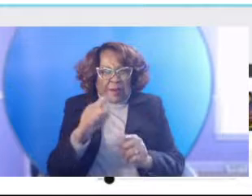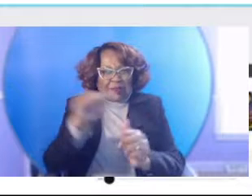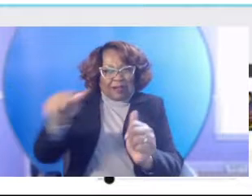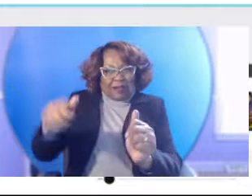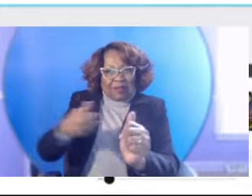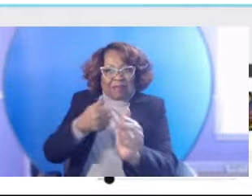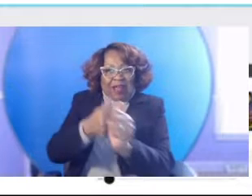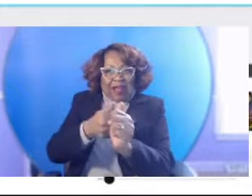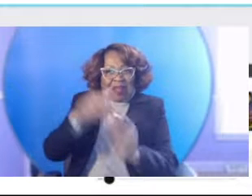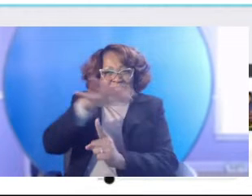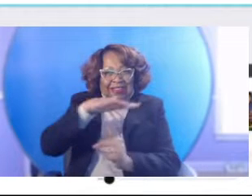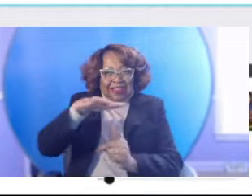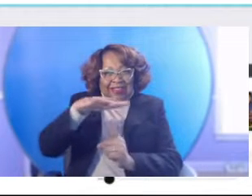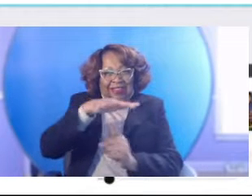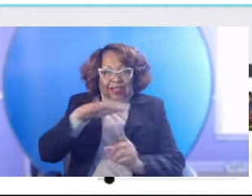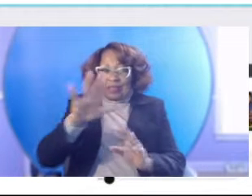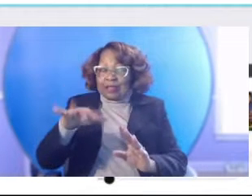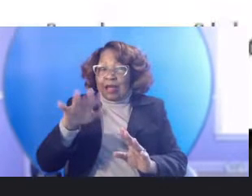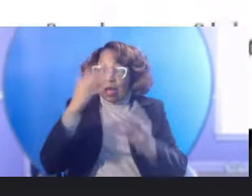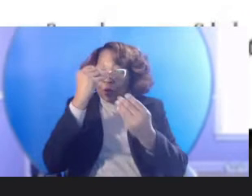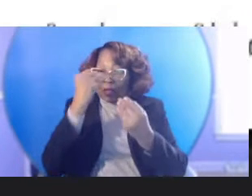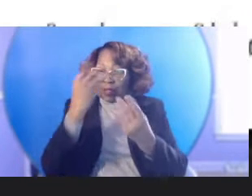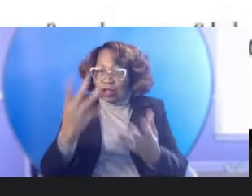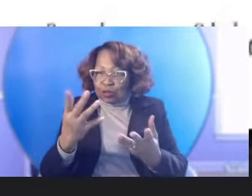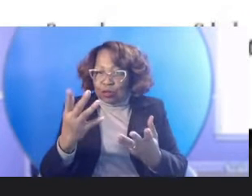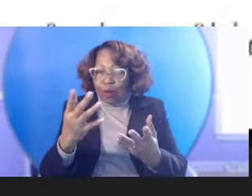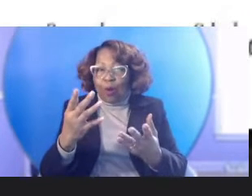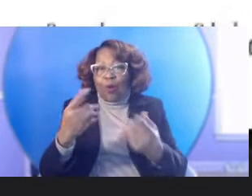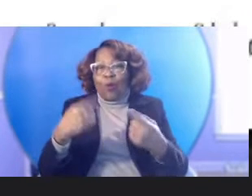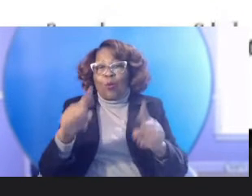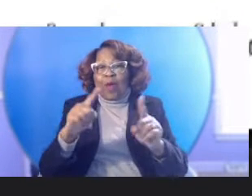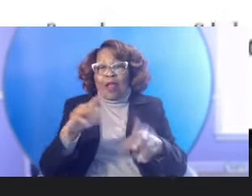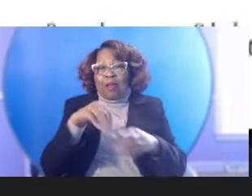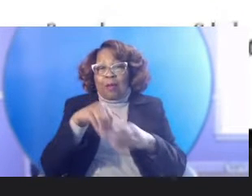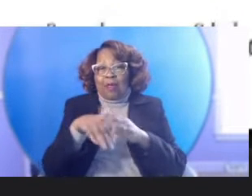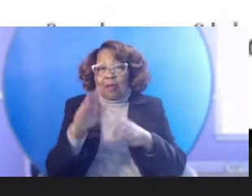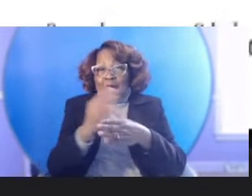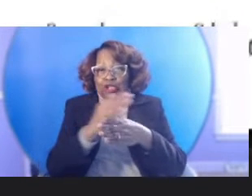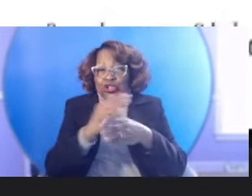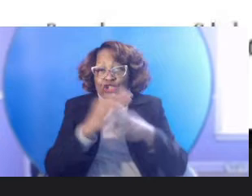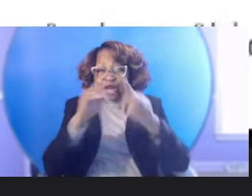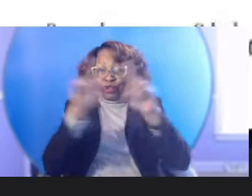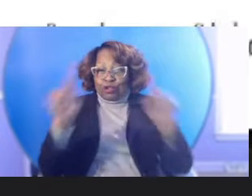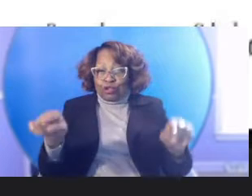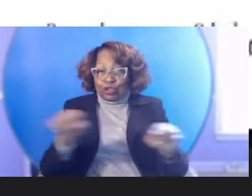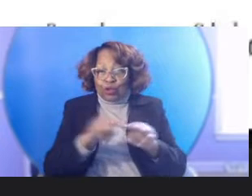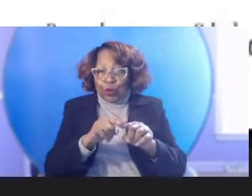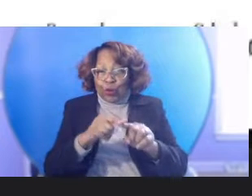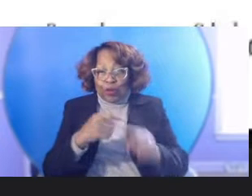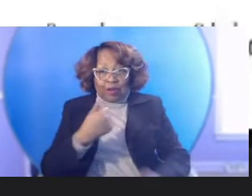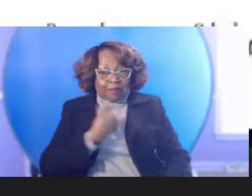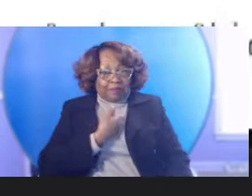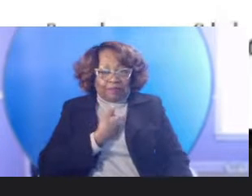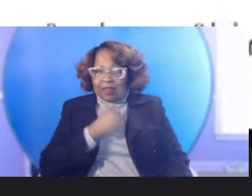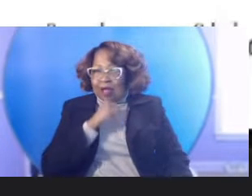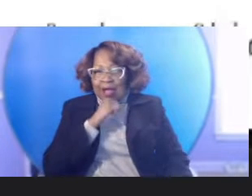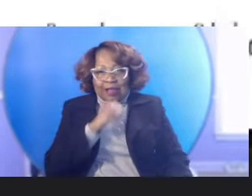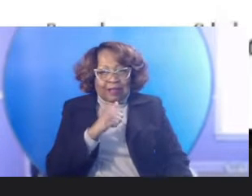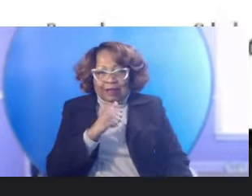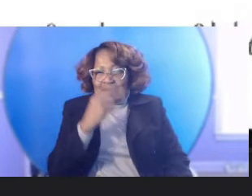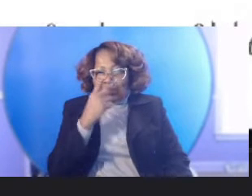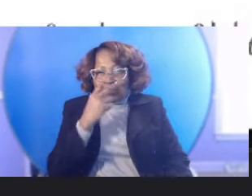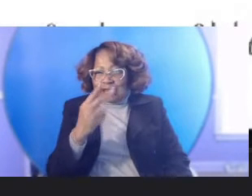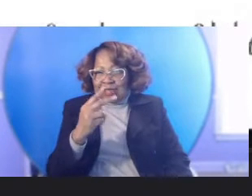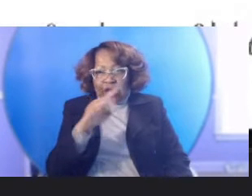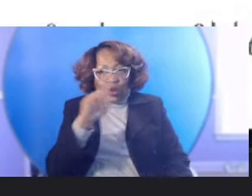So I just want to let you know while I'm in my screen, I am not able to see questions right off